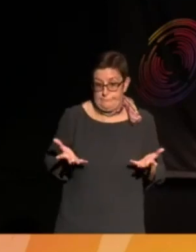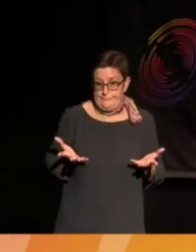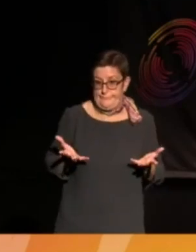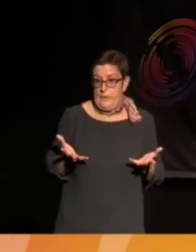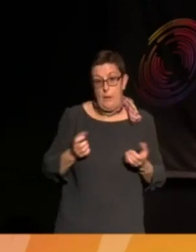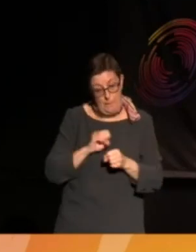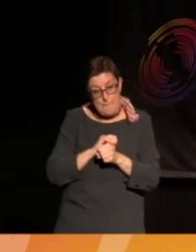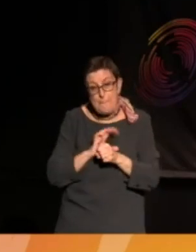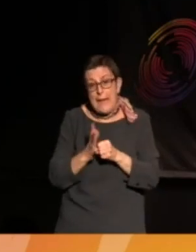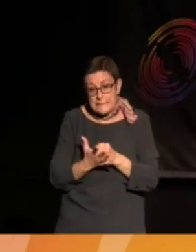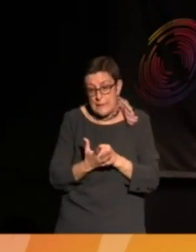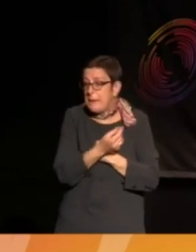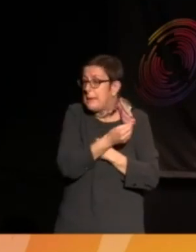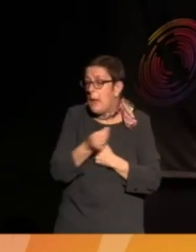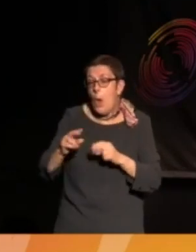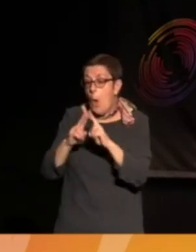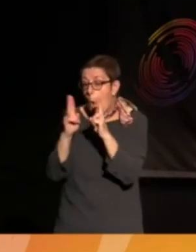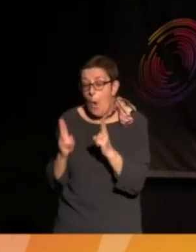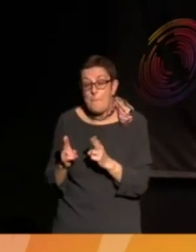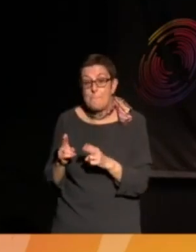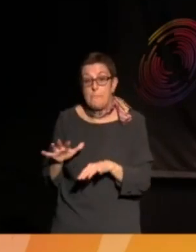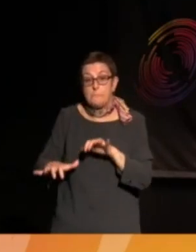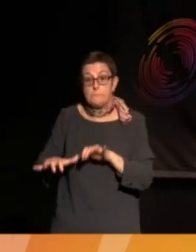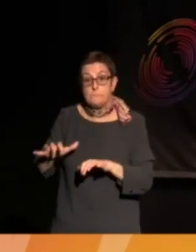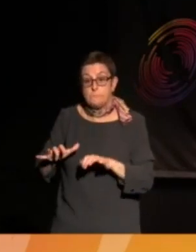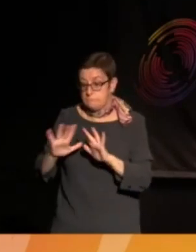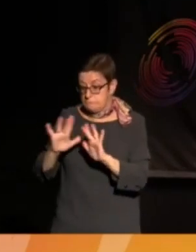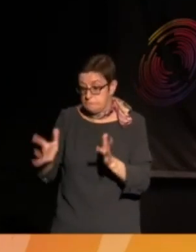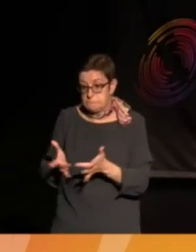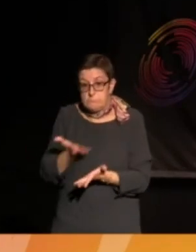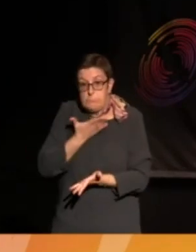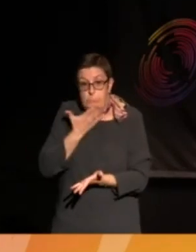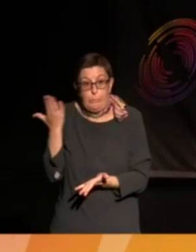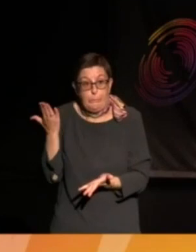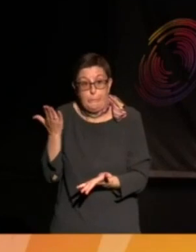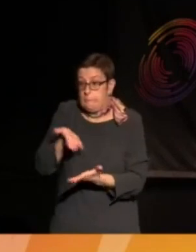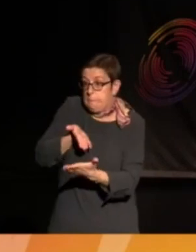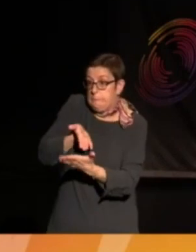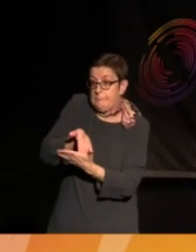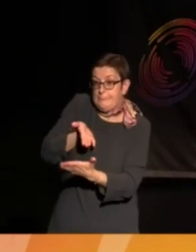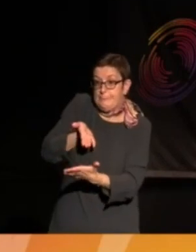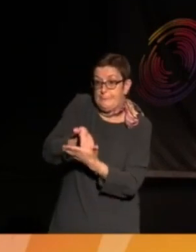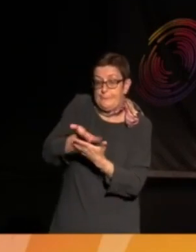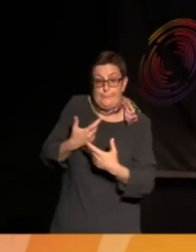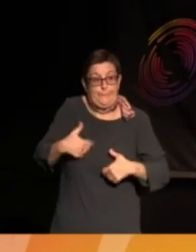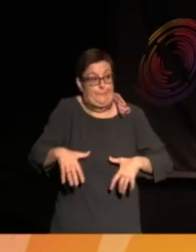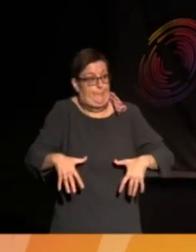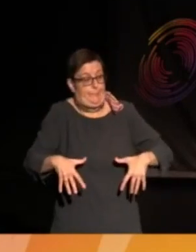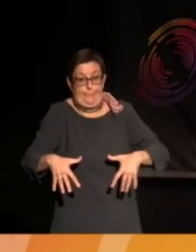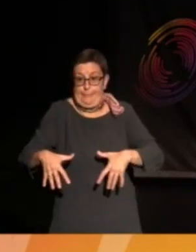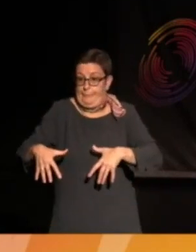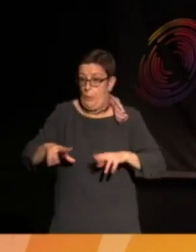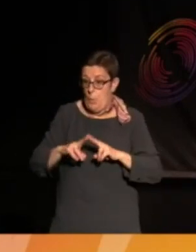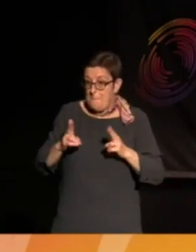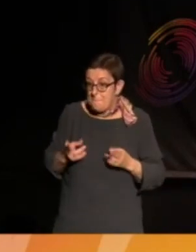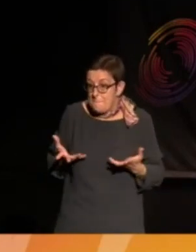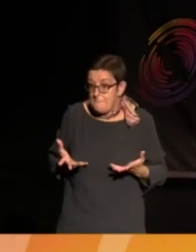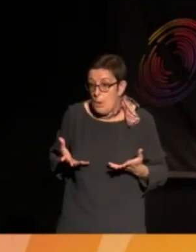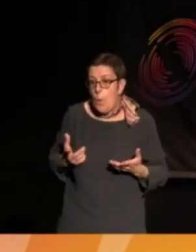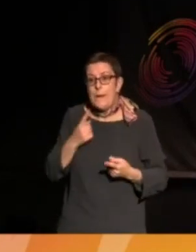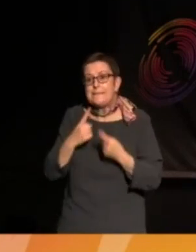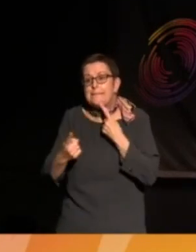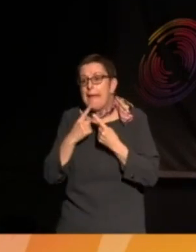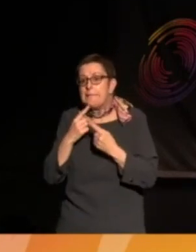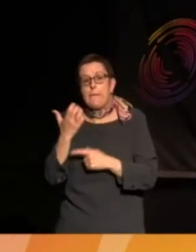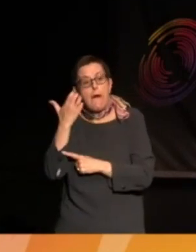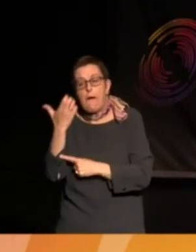that in the pandemic where there were homes where they just, kids couldn't afford the devices or the data, you know. And that,